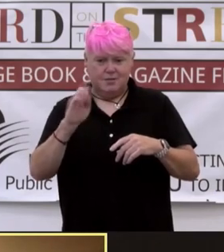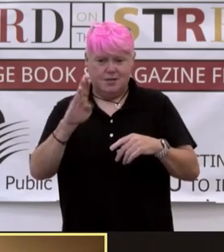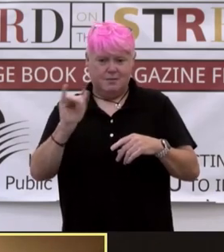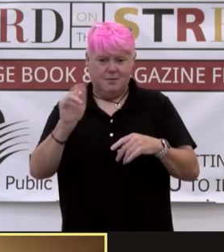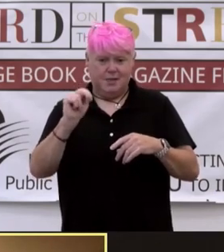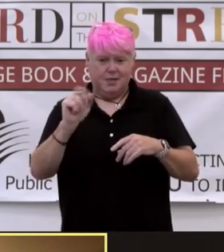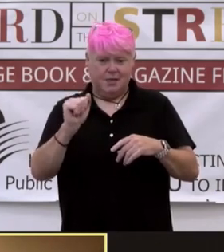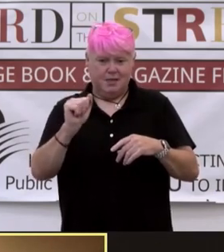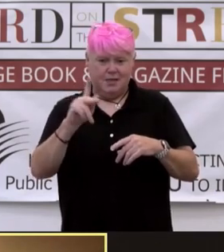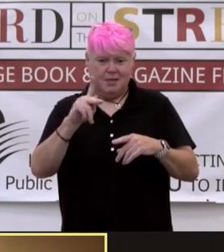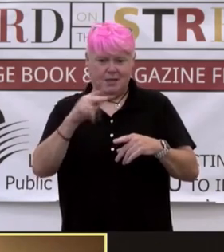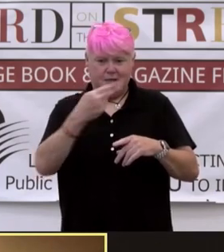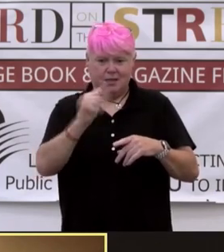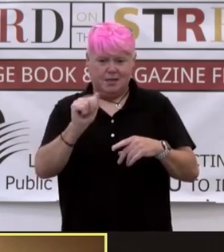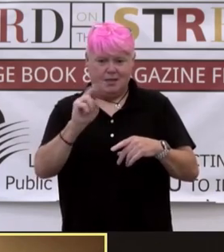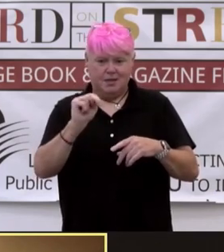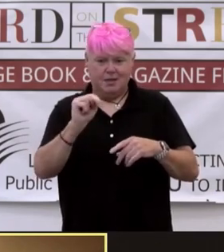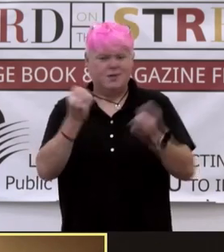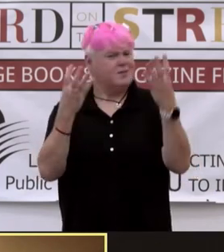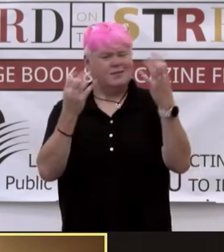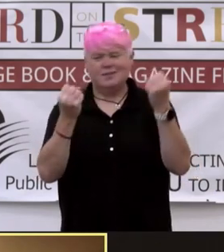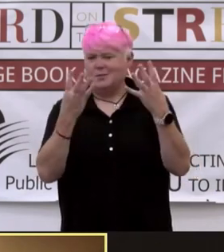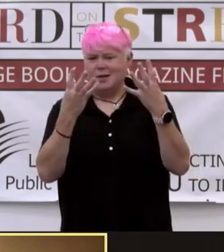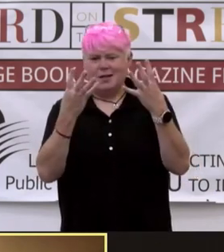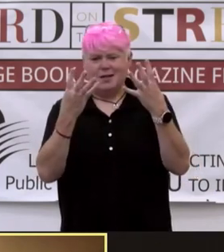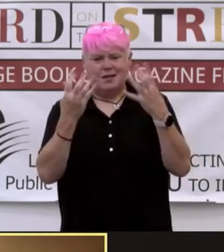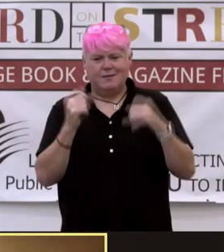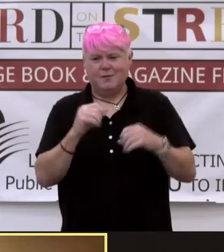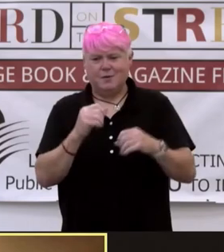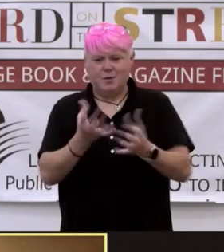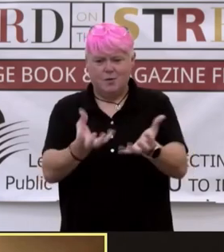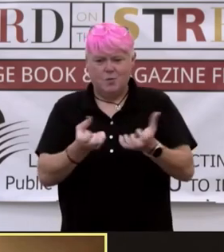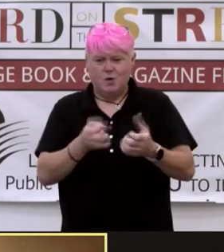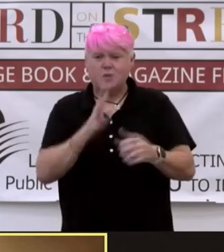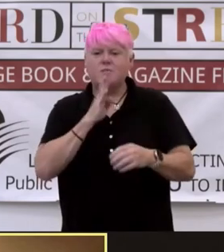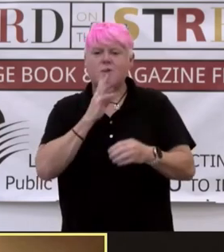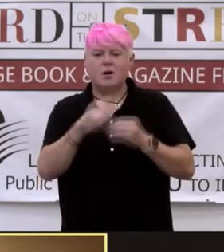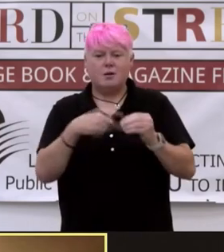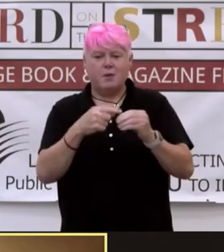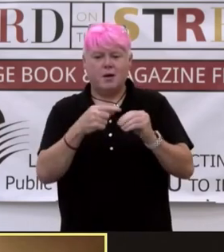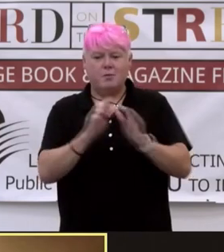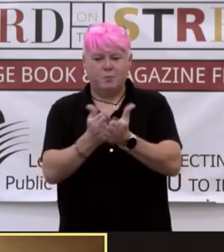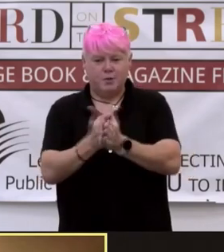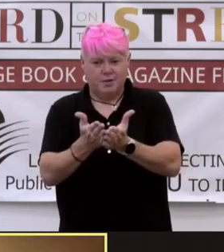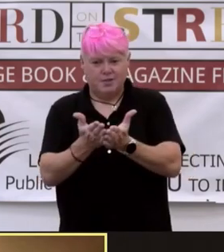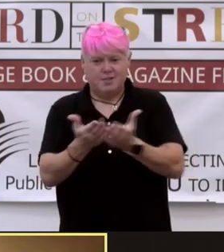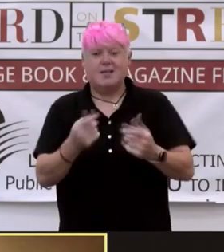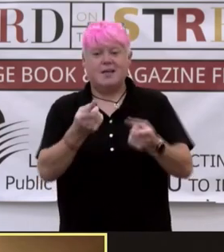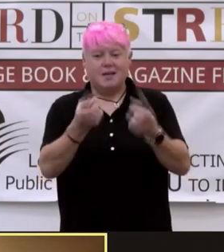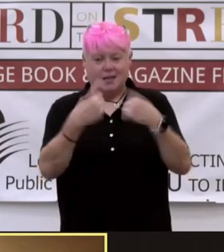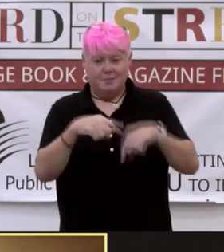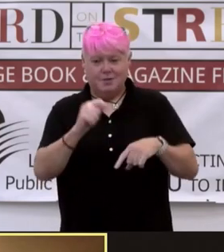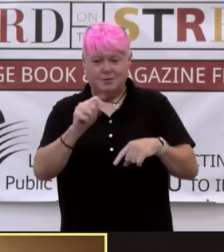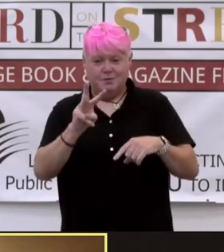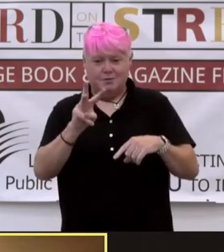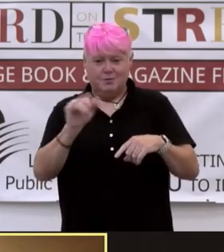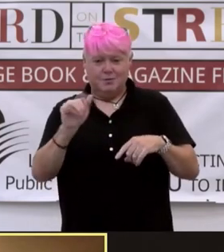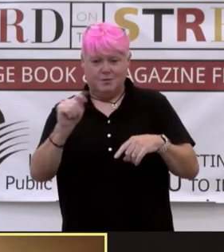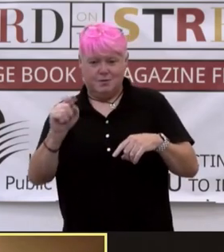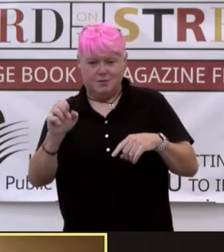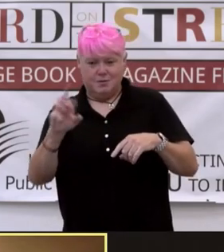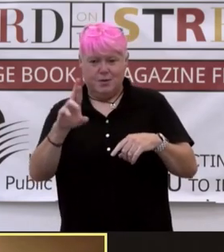There are so many. I mean, if you really want to talk about books, you just come and talk to me on Twitter. And we will have to have this like one